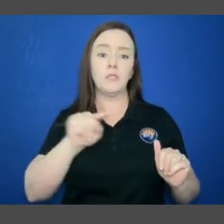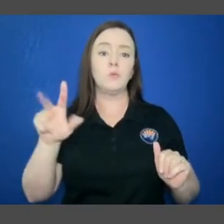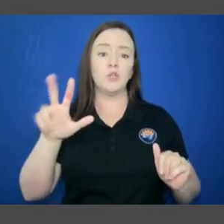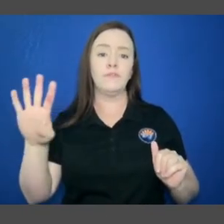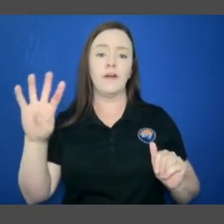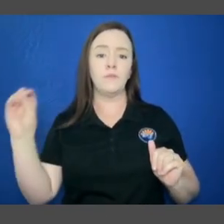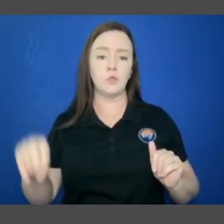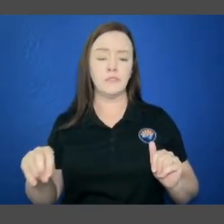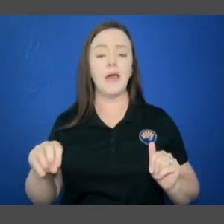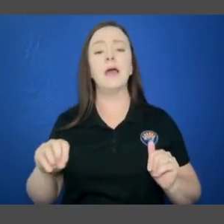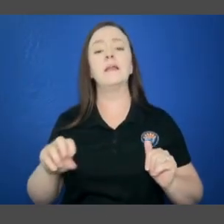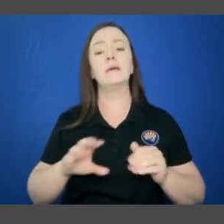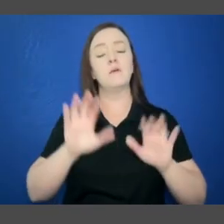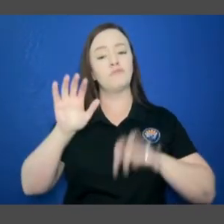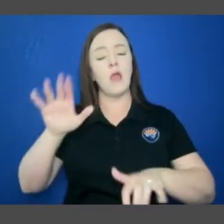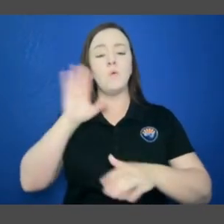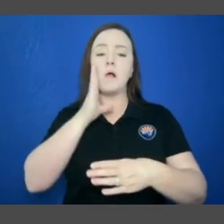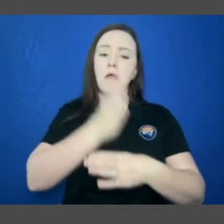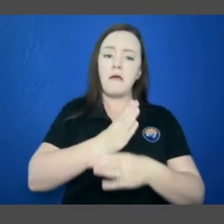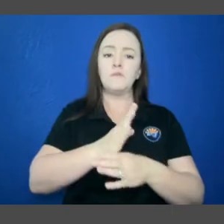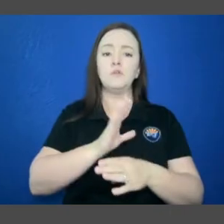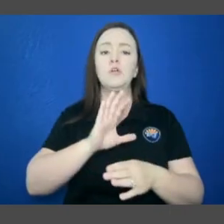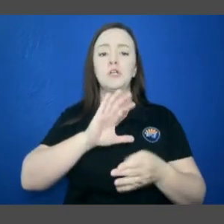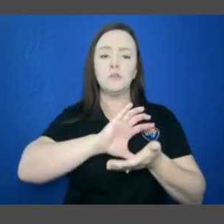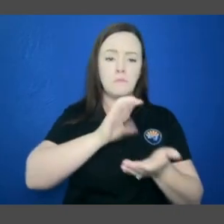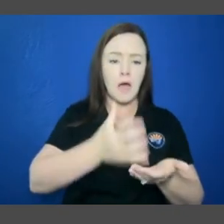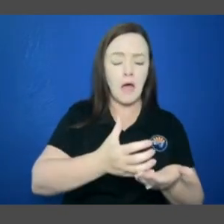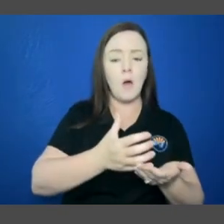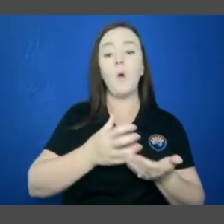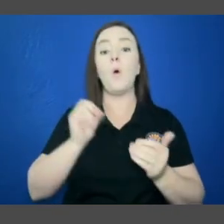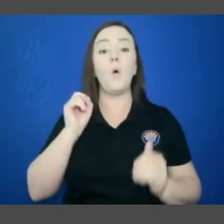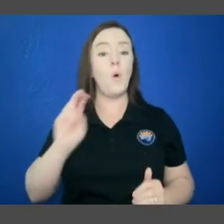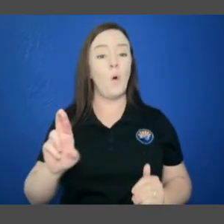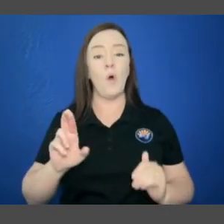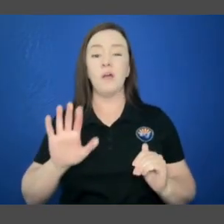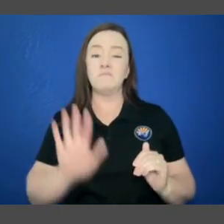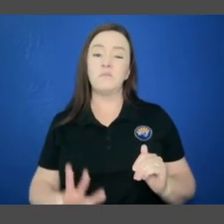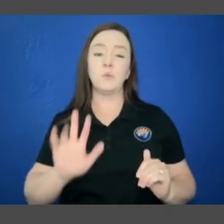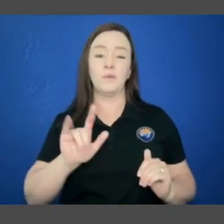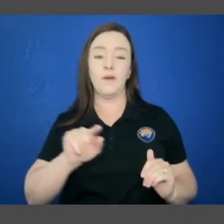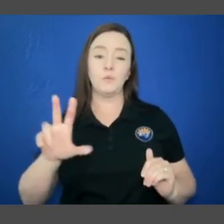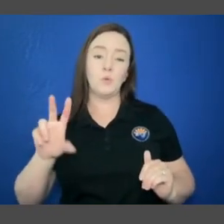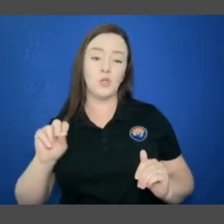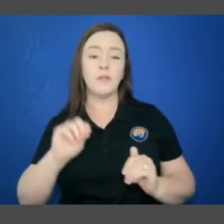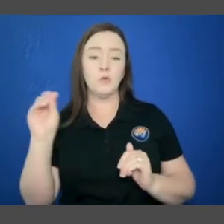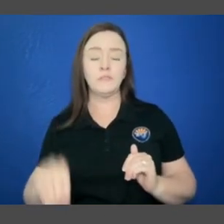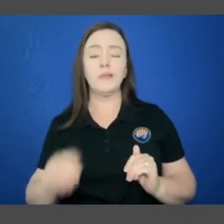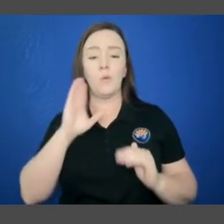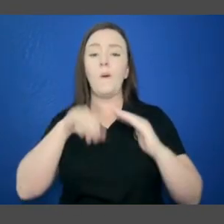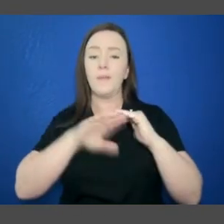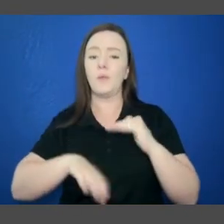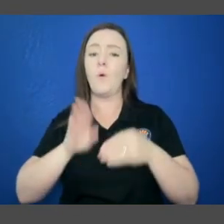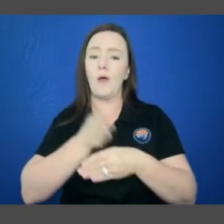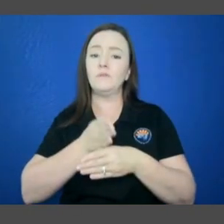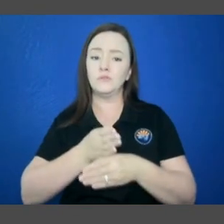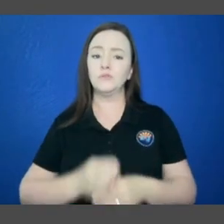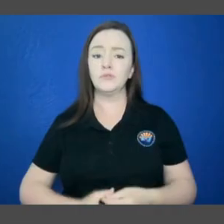percent for near normal precipitation and 25 to 30 percent for below normal precipitation.